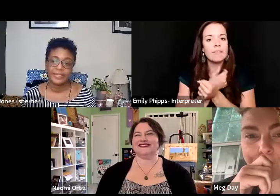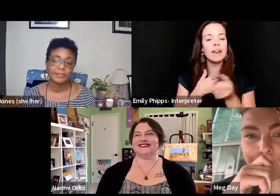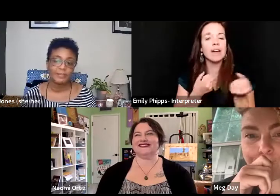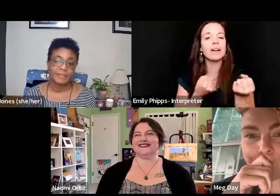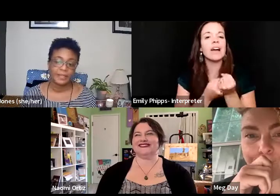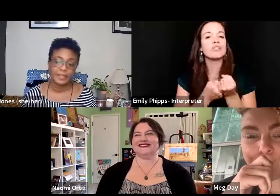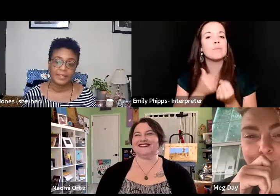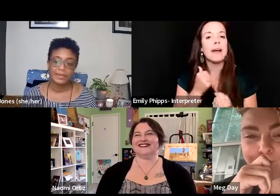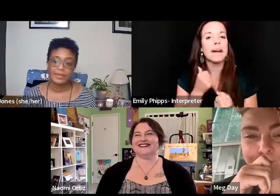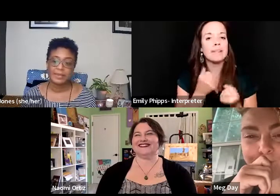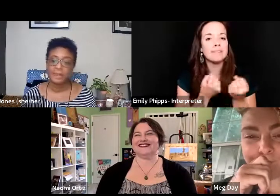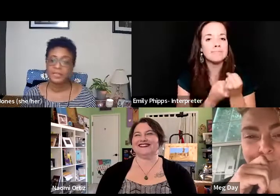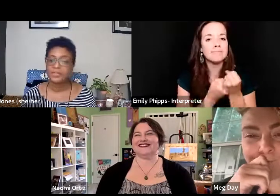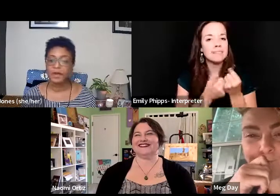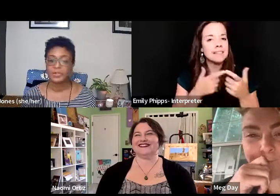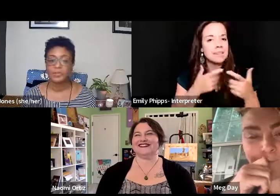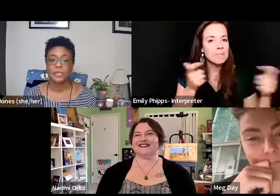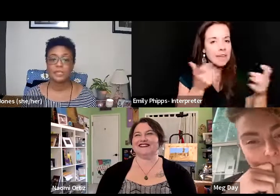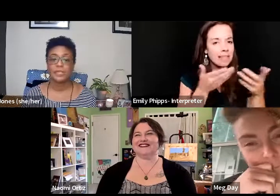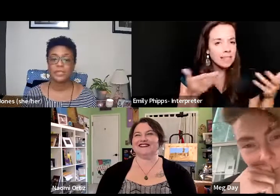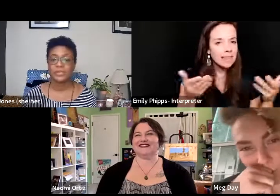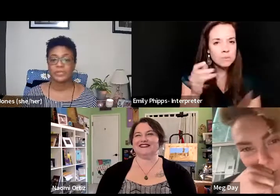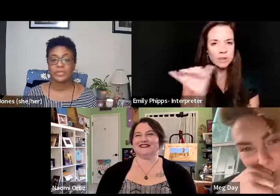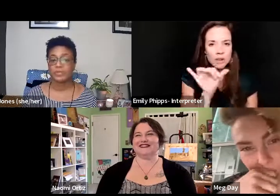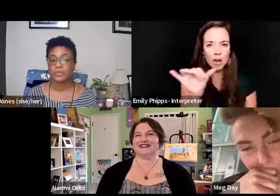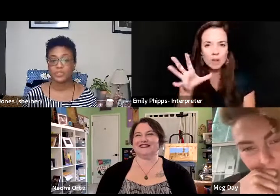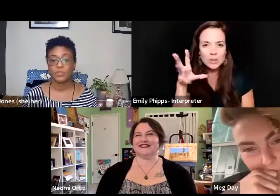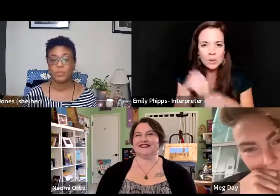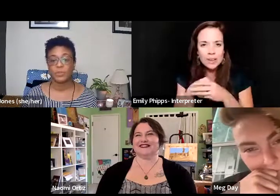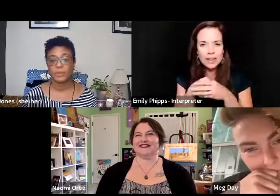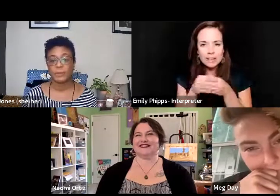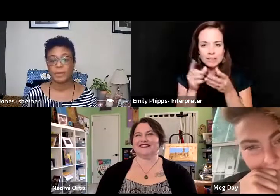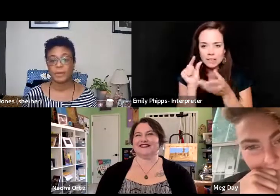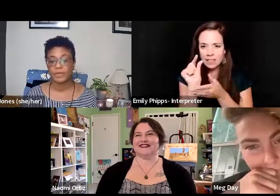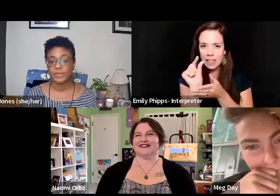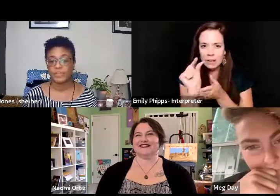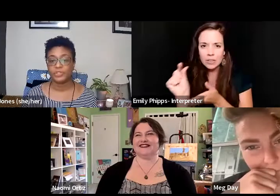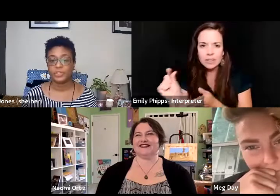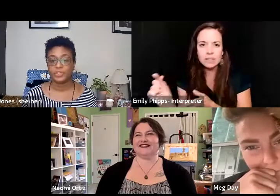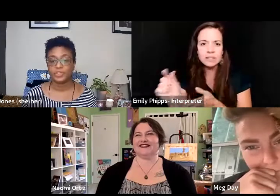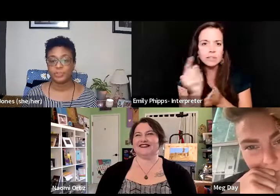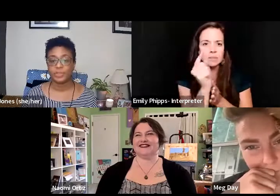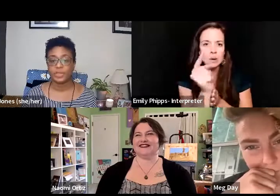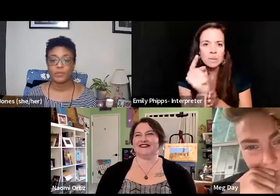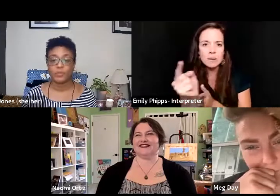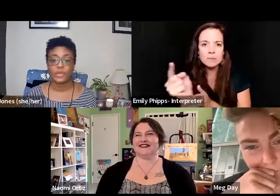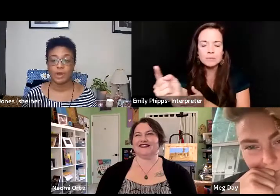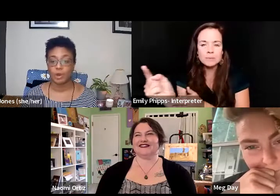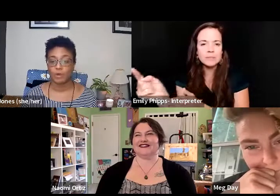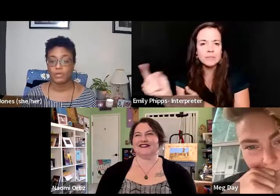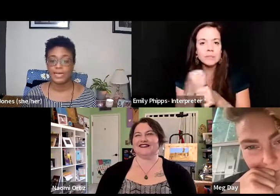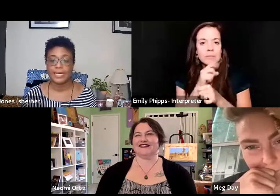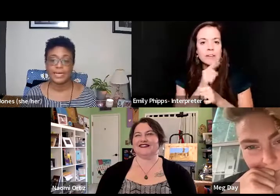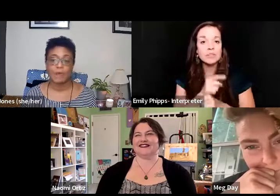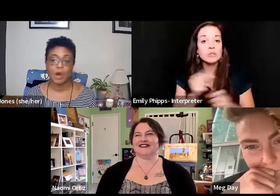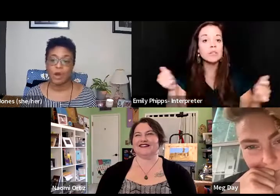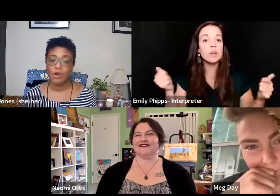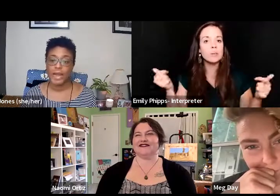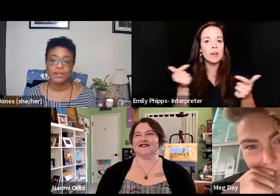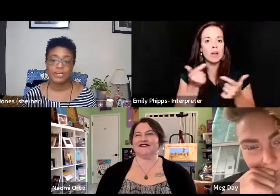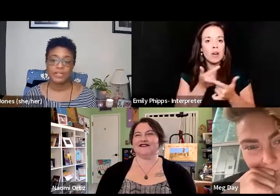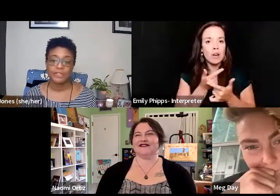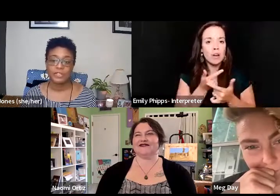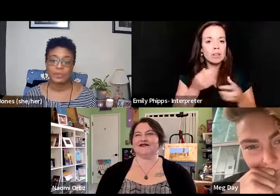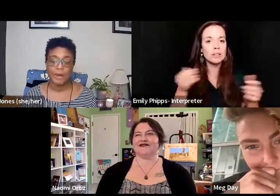It's in big things, but it's also in the little things we do moment by moment to ensure that we all, in